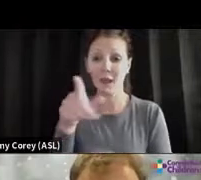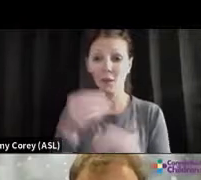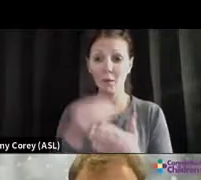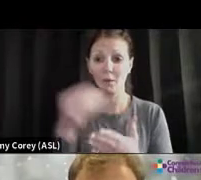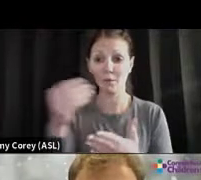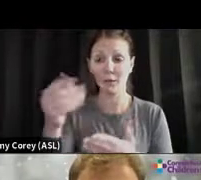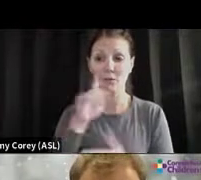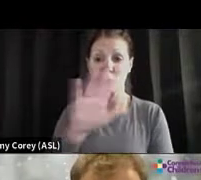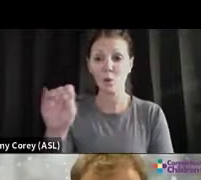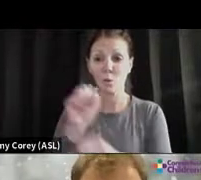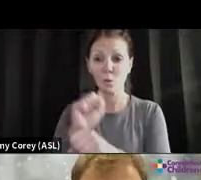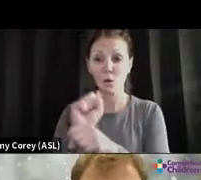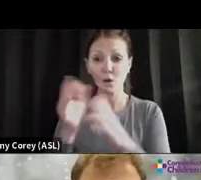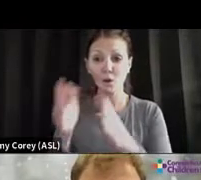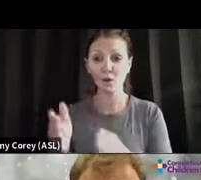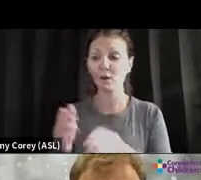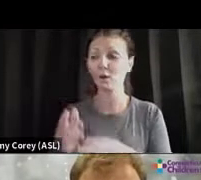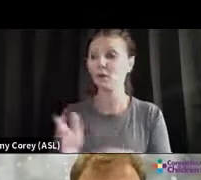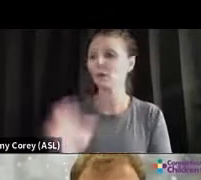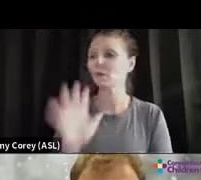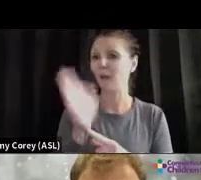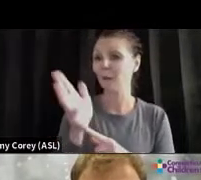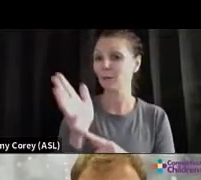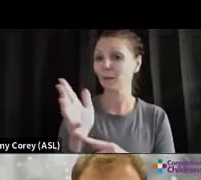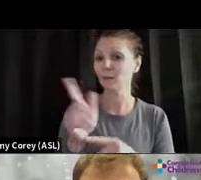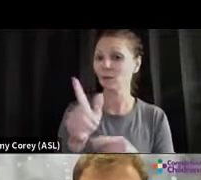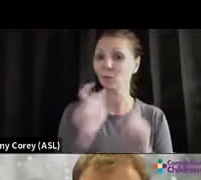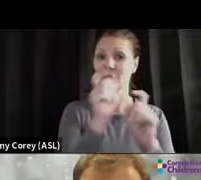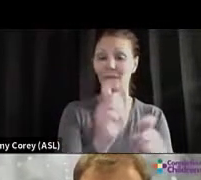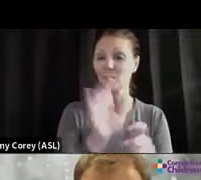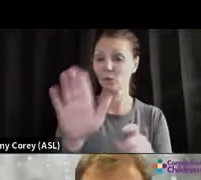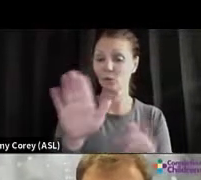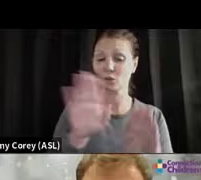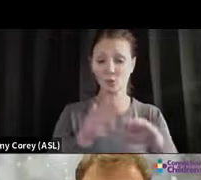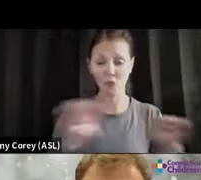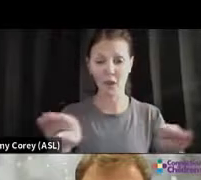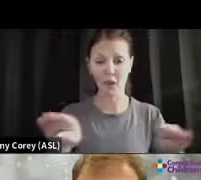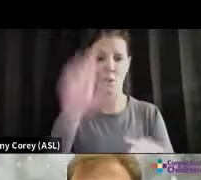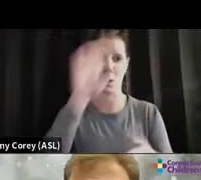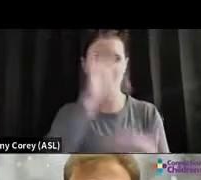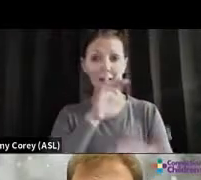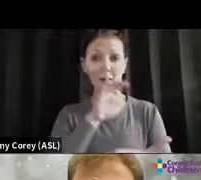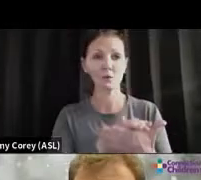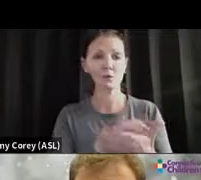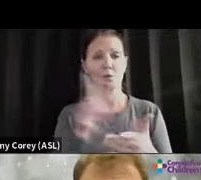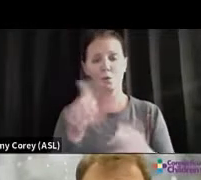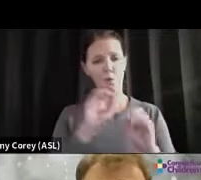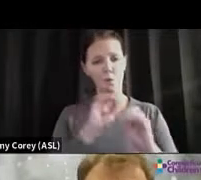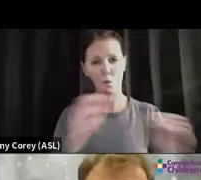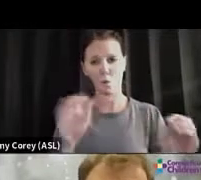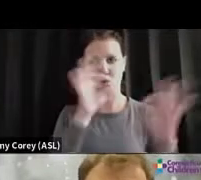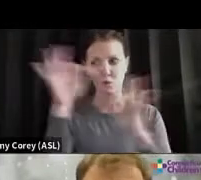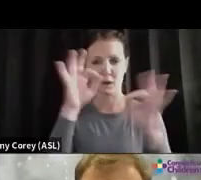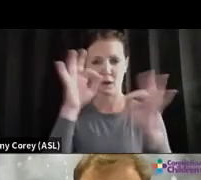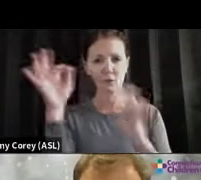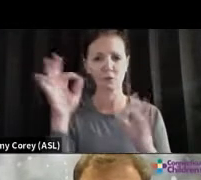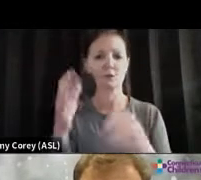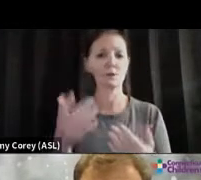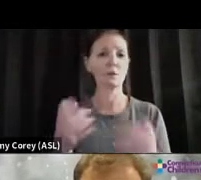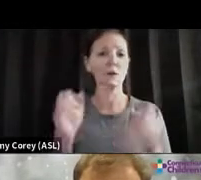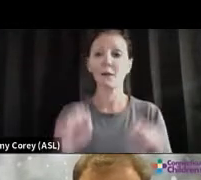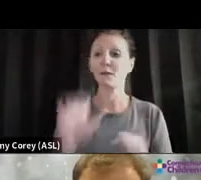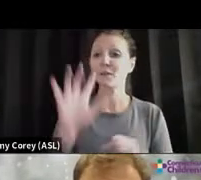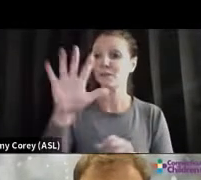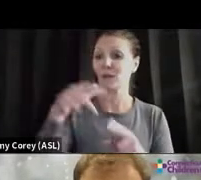you give your spouse or child when you're busy and distracted, but they just need that five minutes of your time. Or it could be a five pound lift to somebody who asks